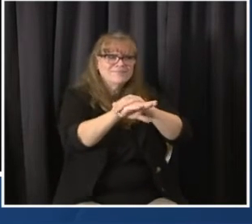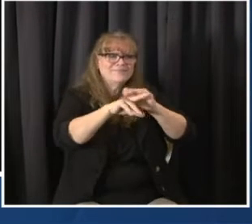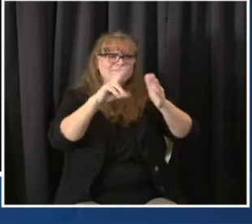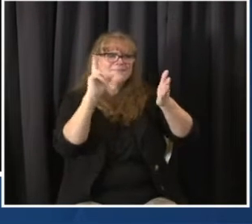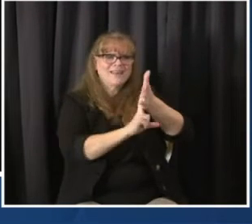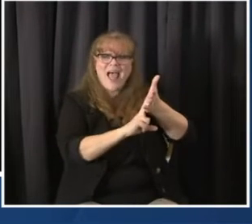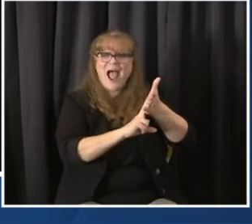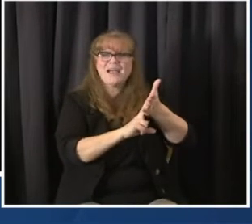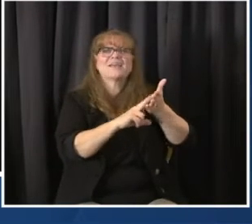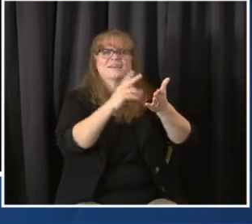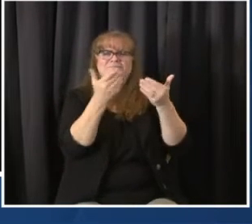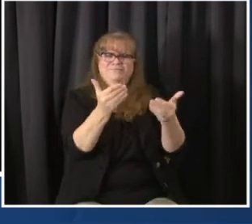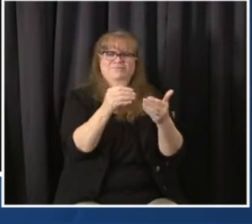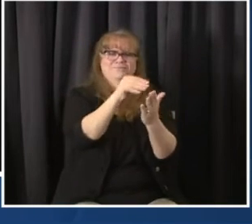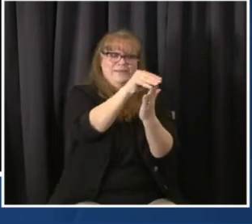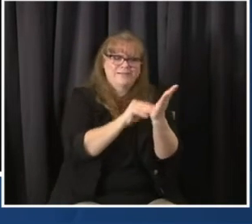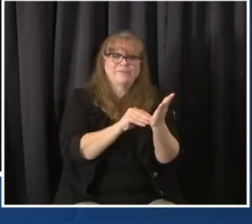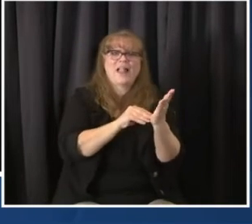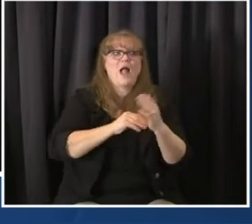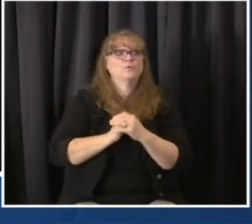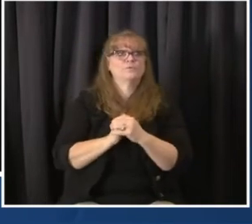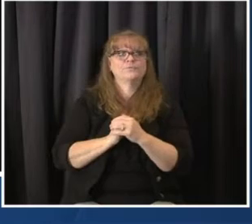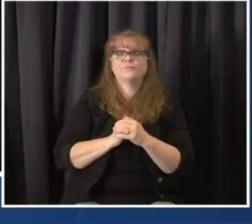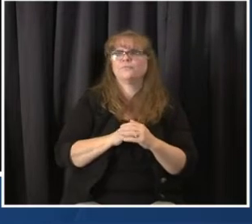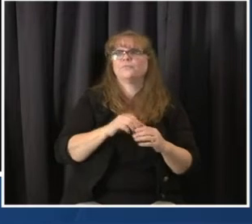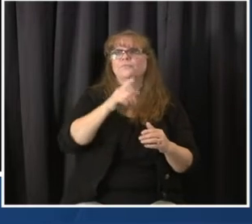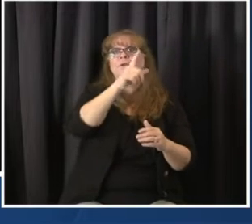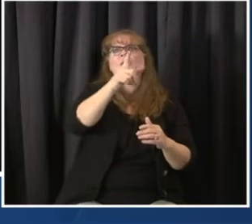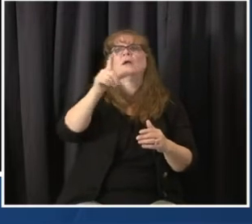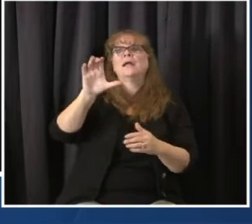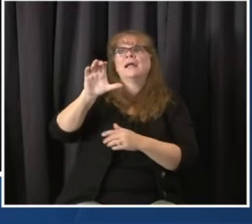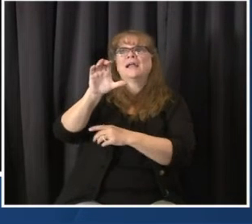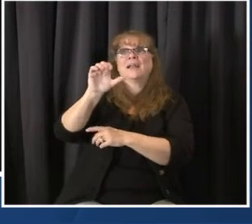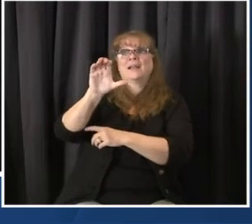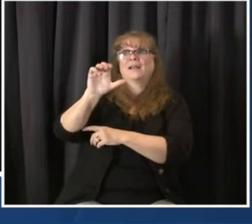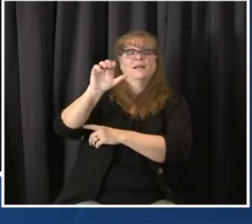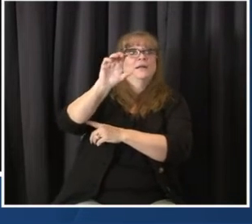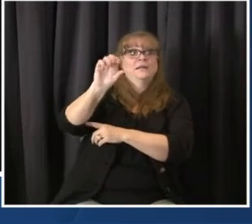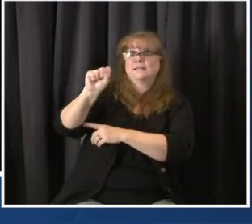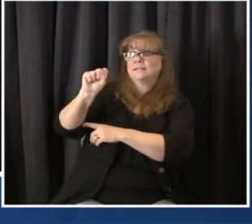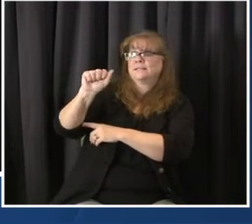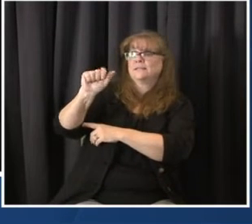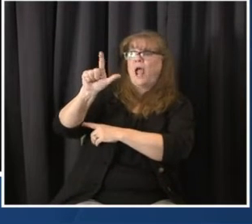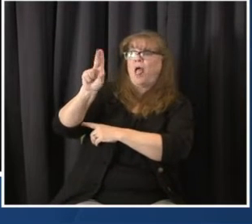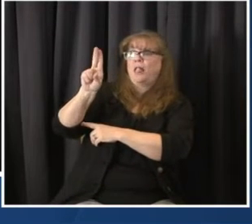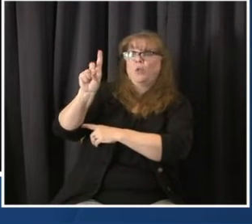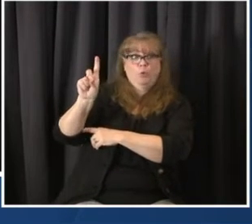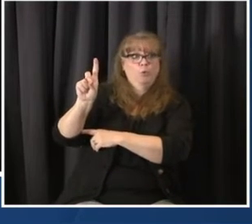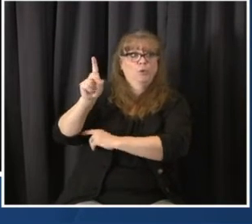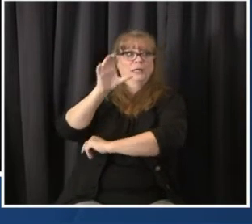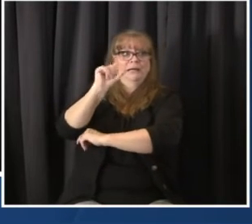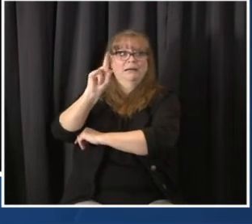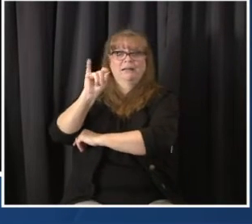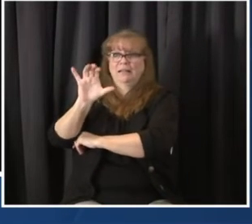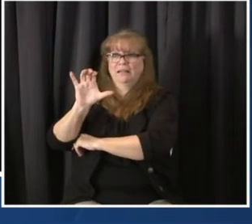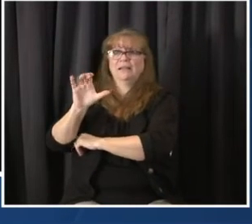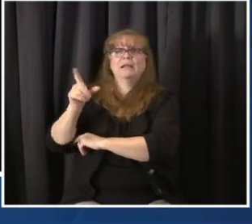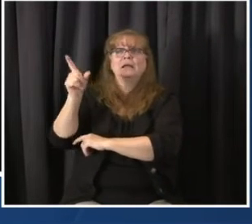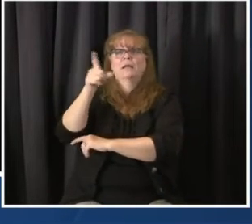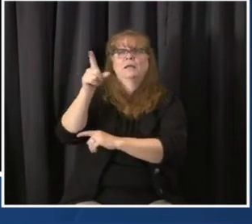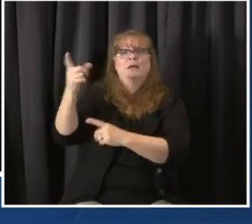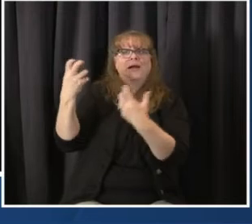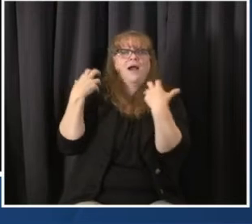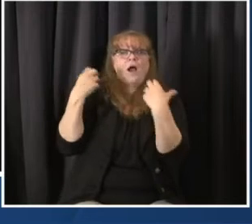I showed you the chart that included details about vaccine distribution and we talked about community health centers. Well, I'm so proud of salute. They vaccinated